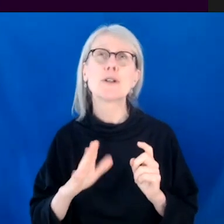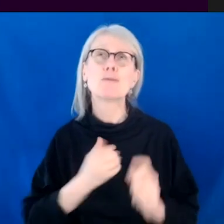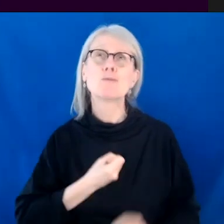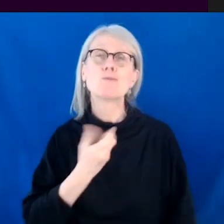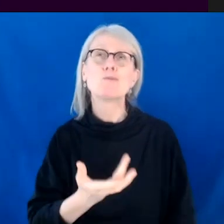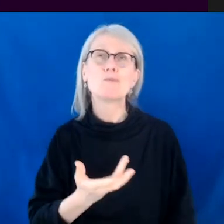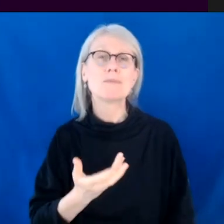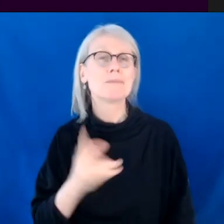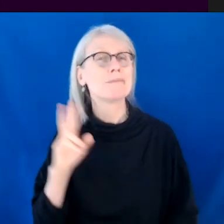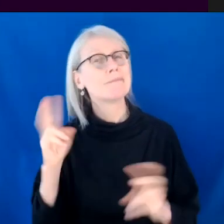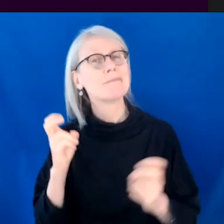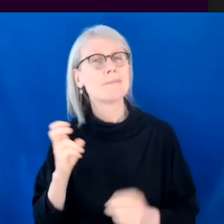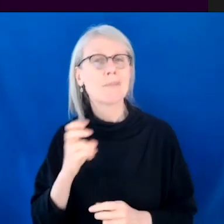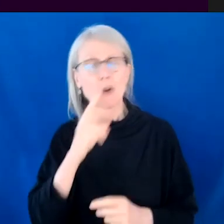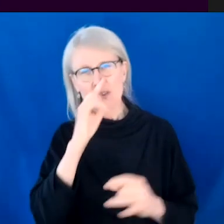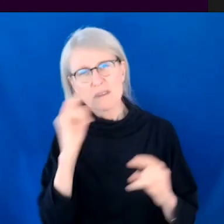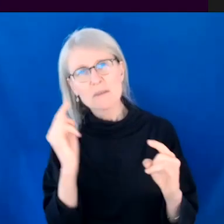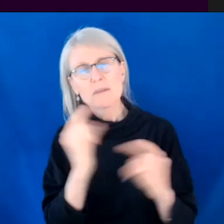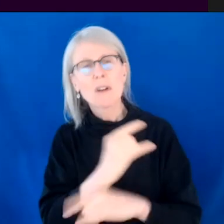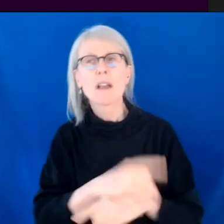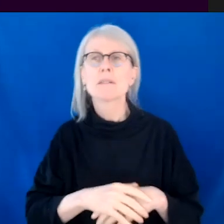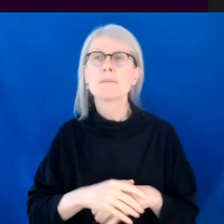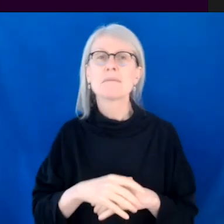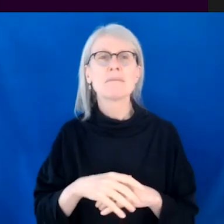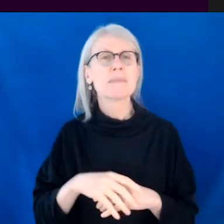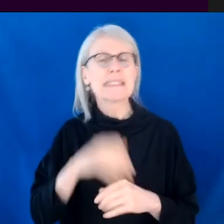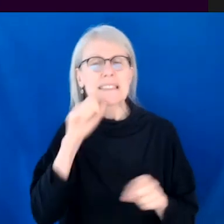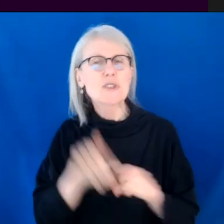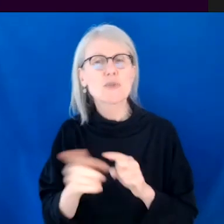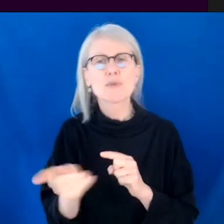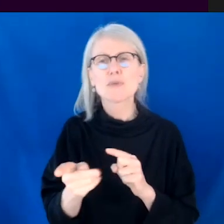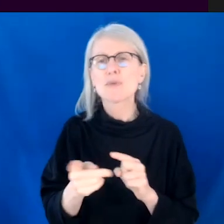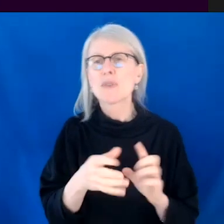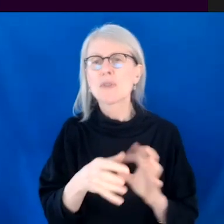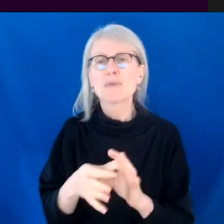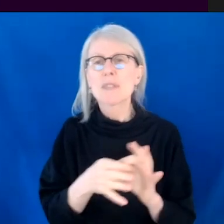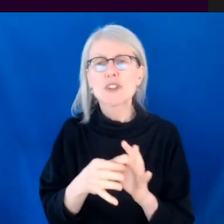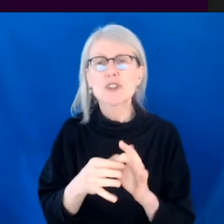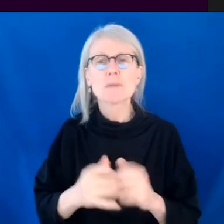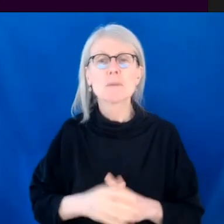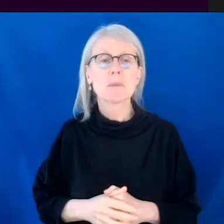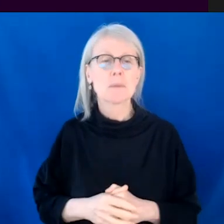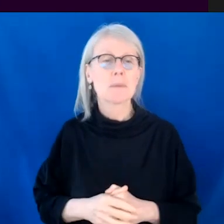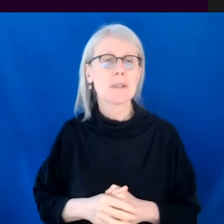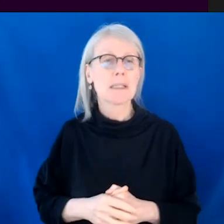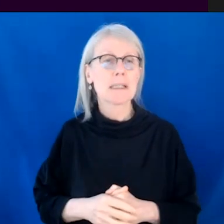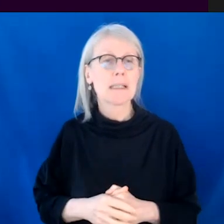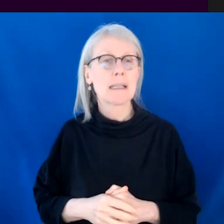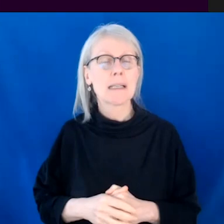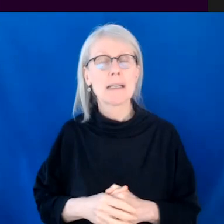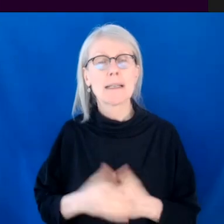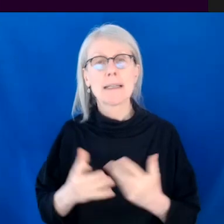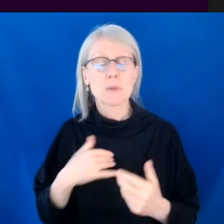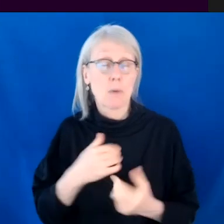humor, her sarcasm, her relationship with her sisters. It was very, very similar to my own experience. And I